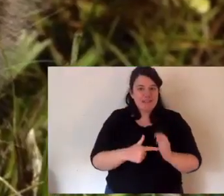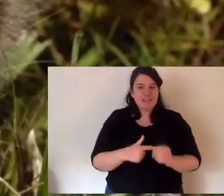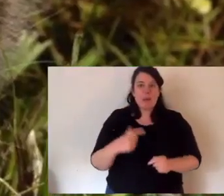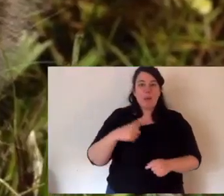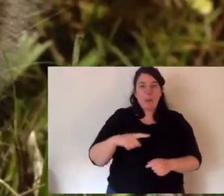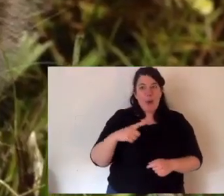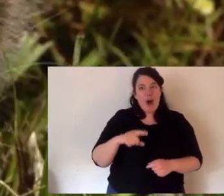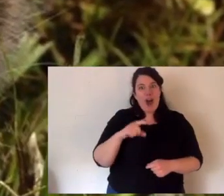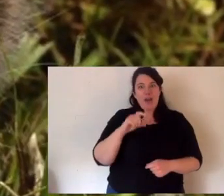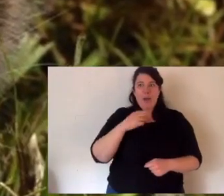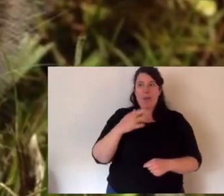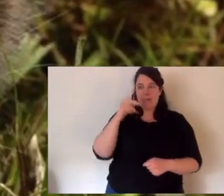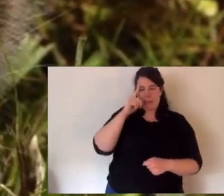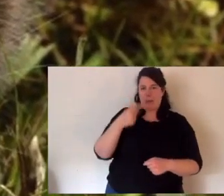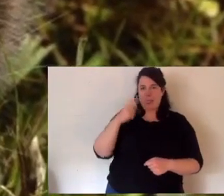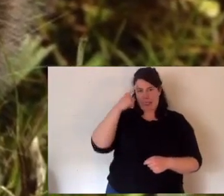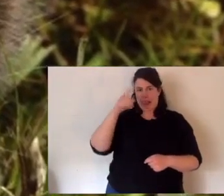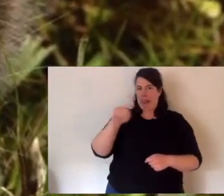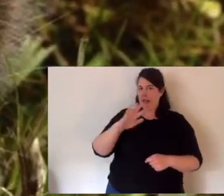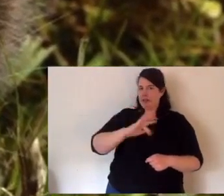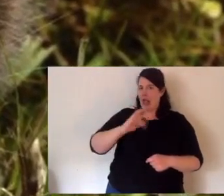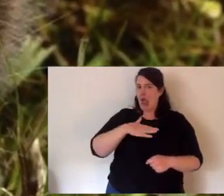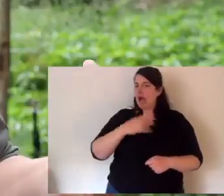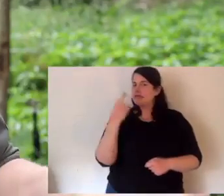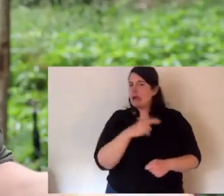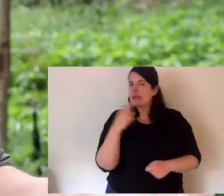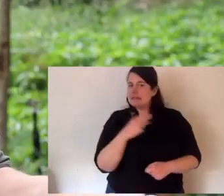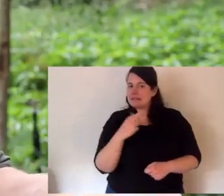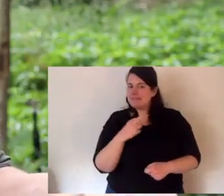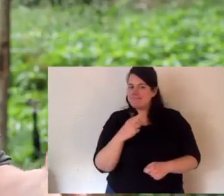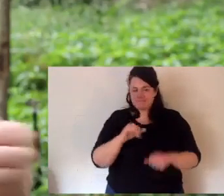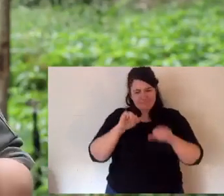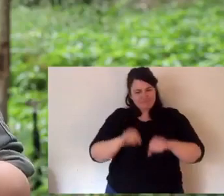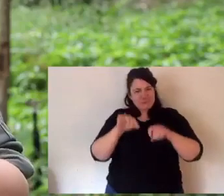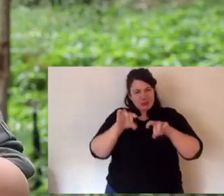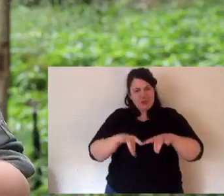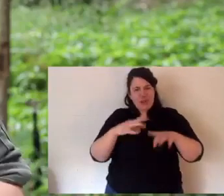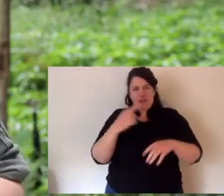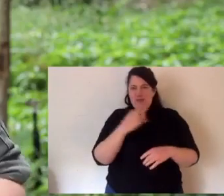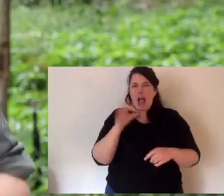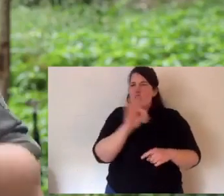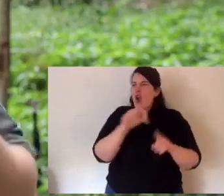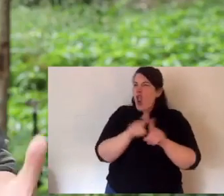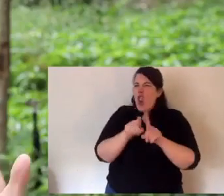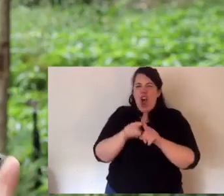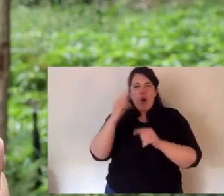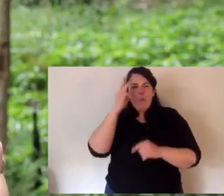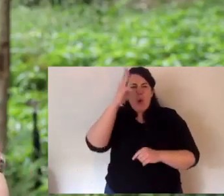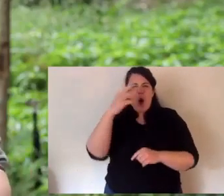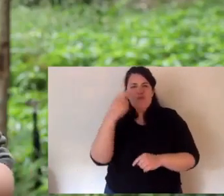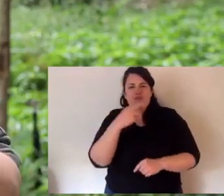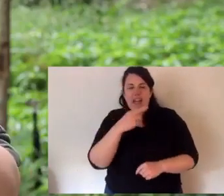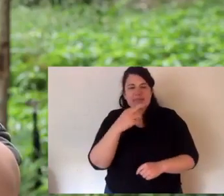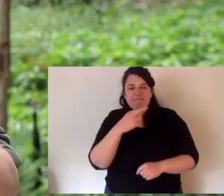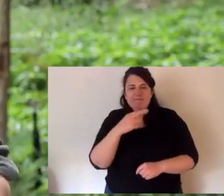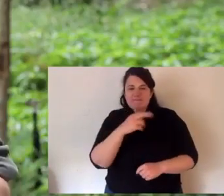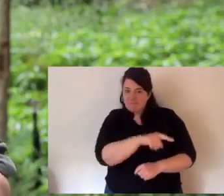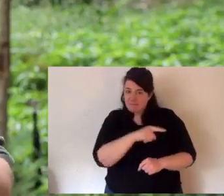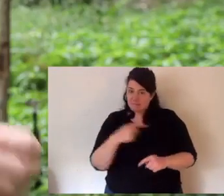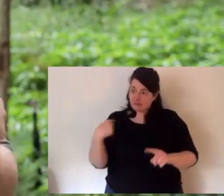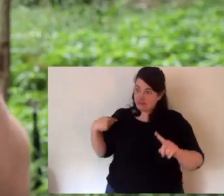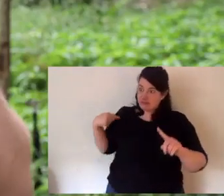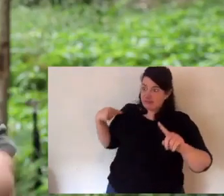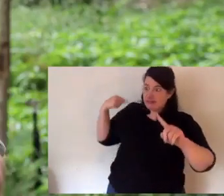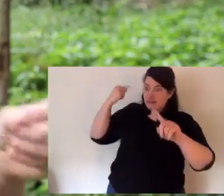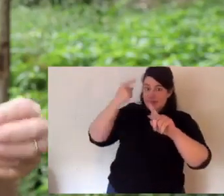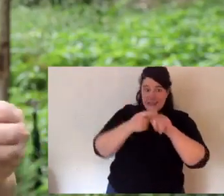was called an indigenous name, a cultural name, or I wish it was called the fairy rat, because we'd tend to like it more. But it's a really